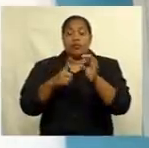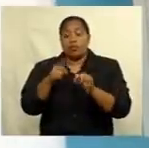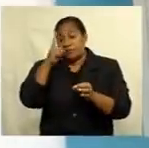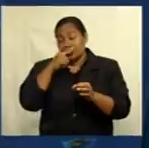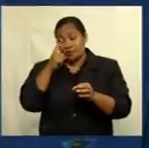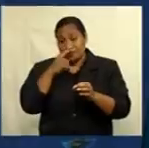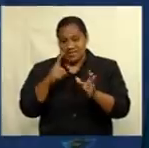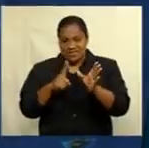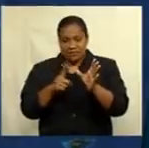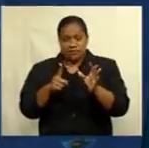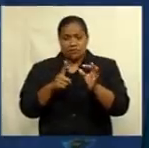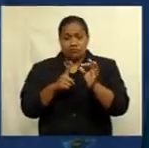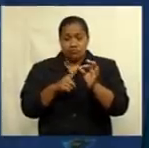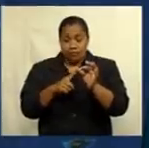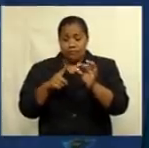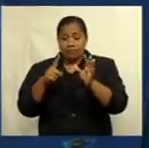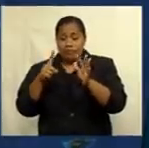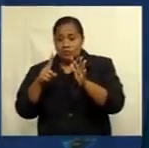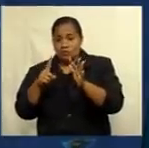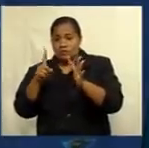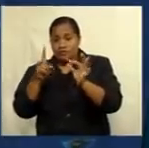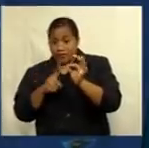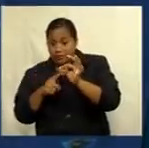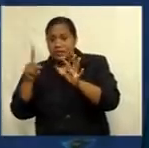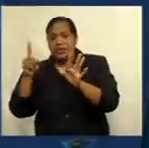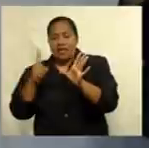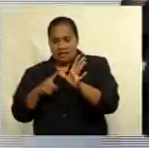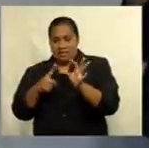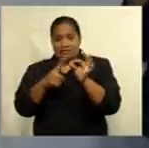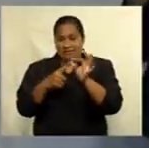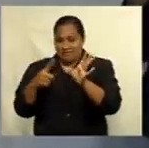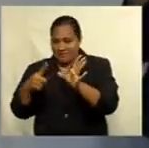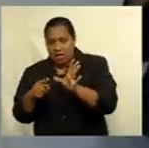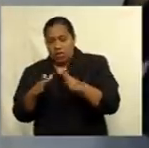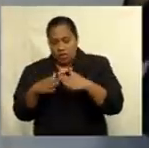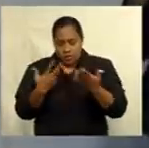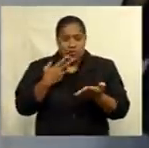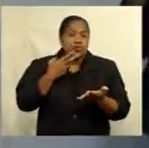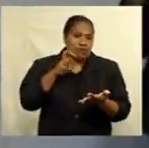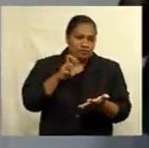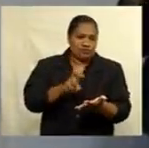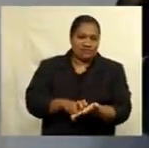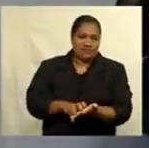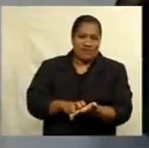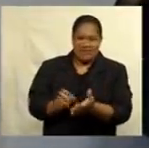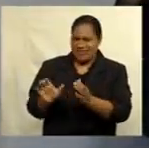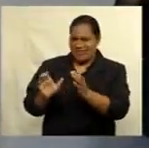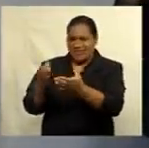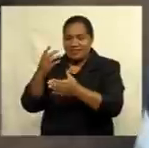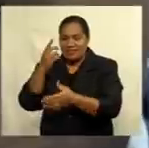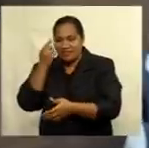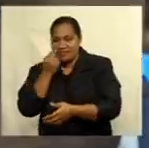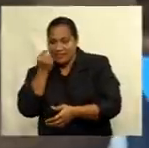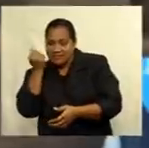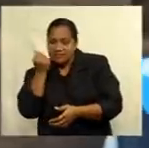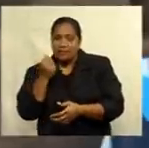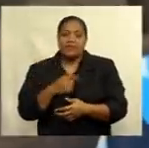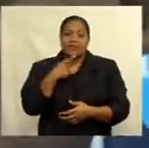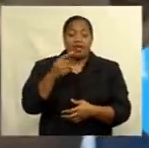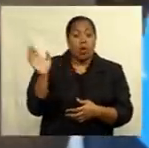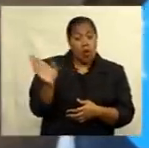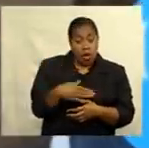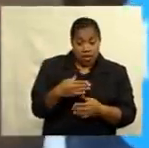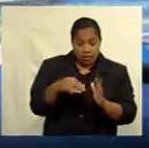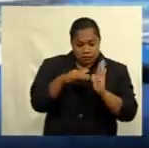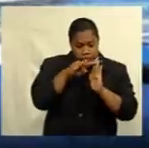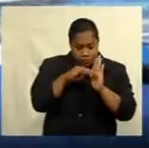just one of those three that is now applied to register. Following this, if the Registrar finds that all requirements have been met